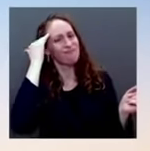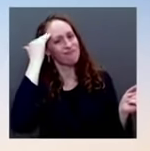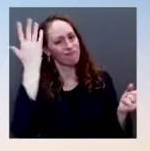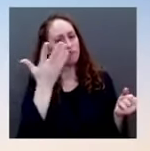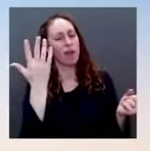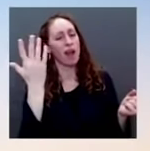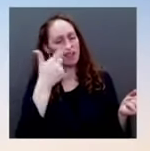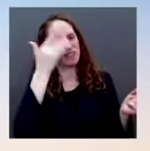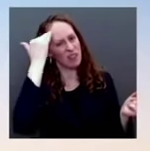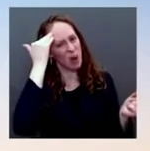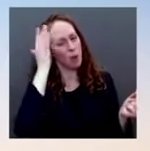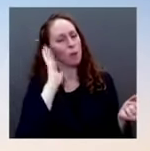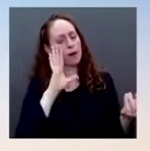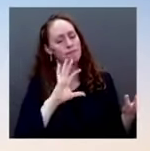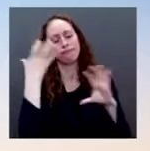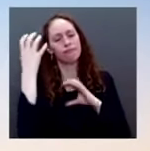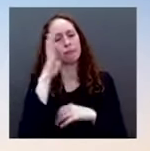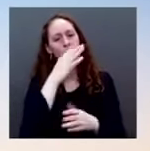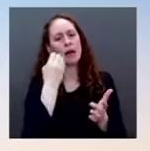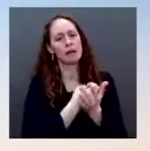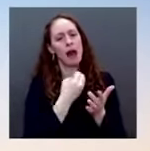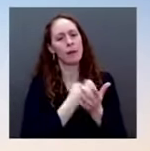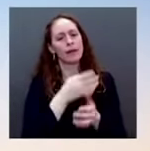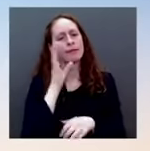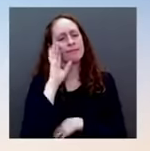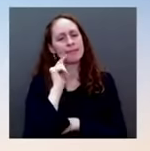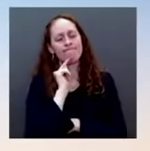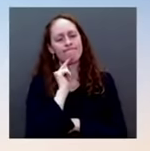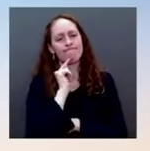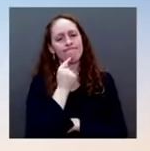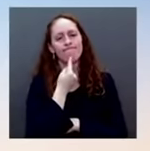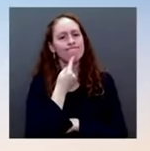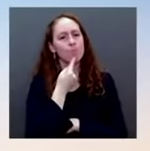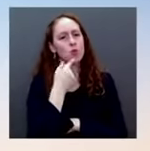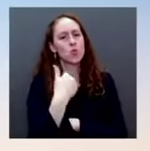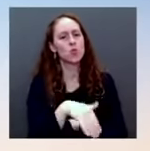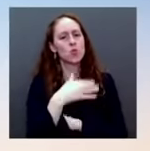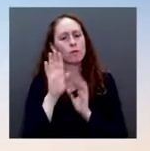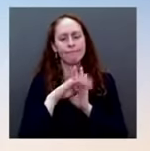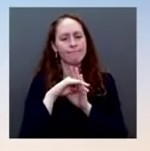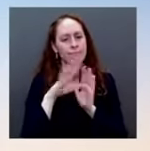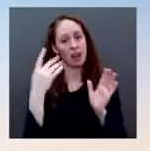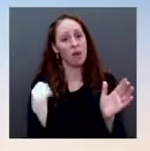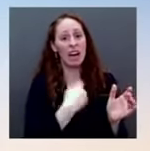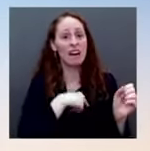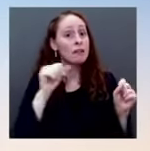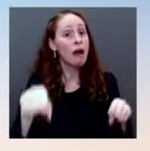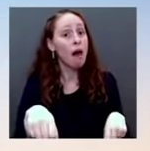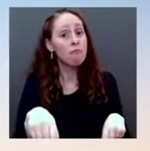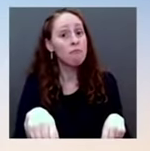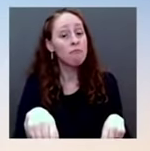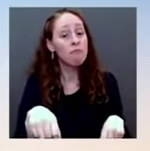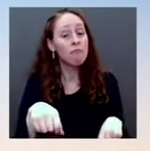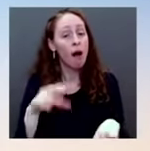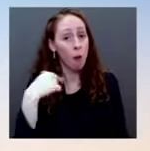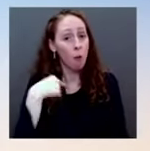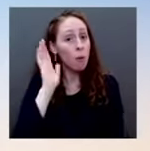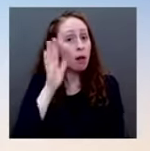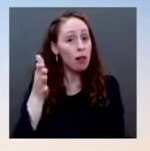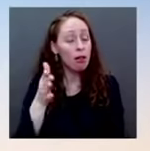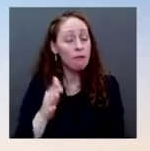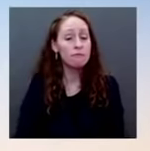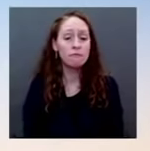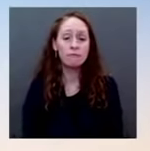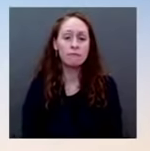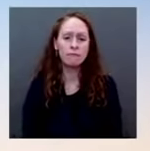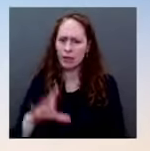in those ways. We have the capacity to do that, and we will do that. And President Biden has been clear that that's what we intend to do. seen sanctions work?